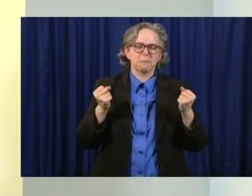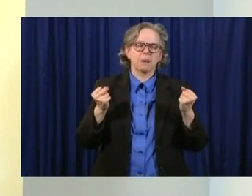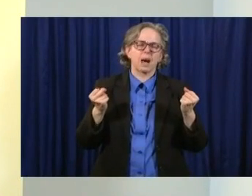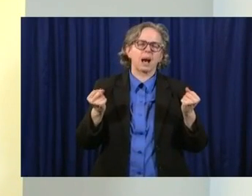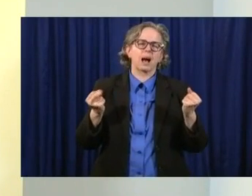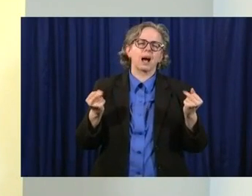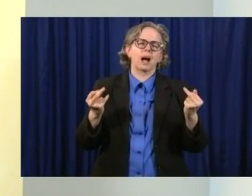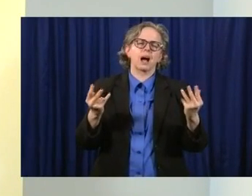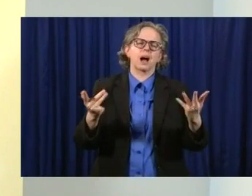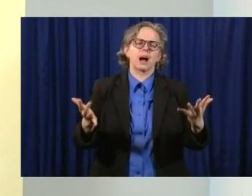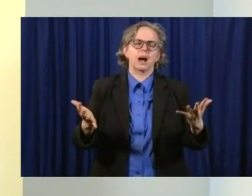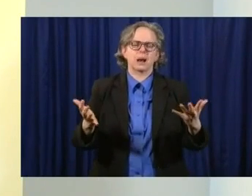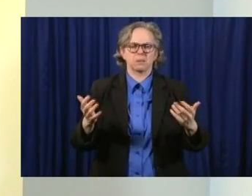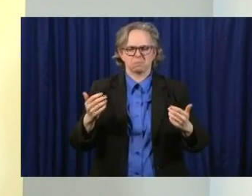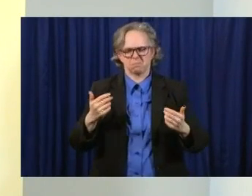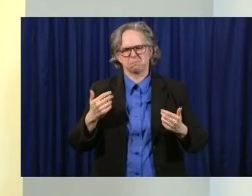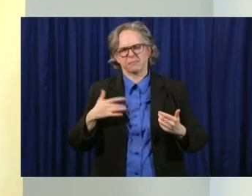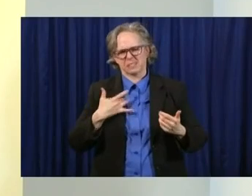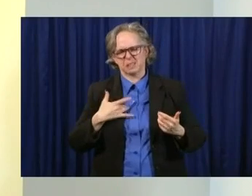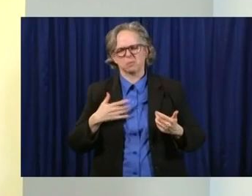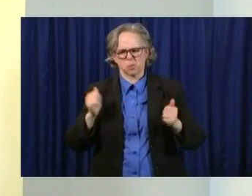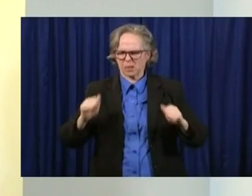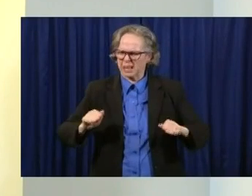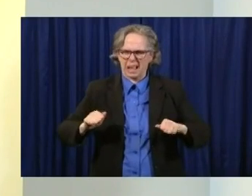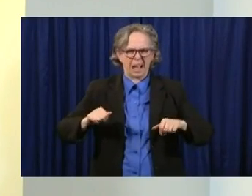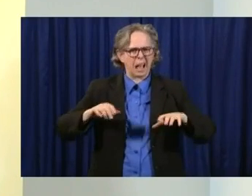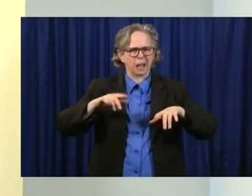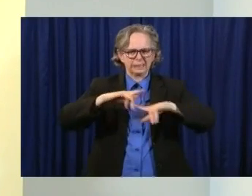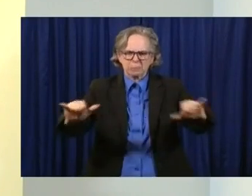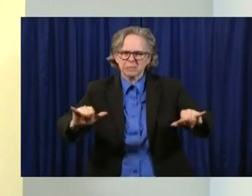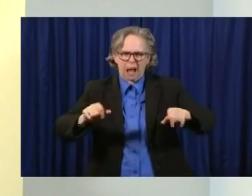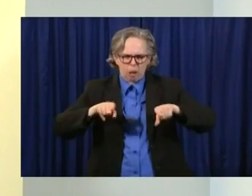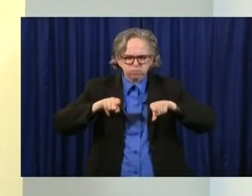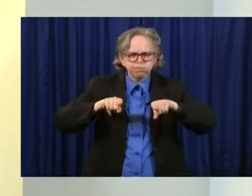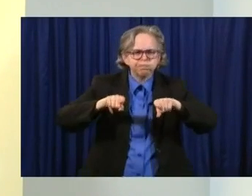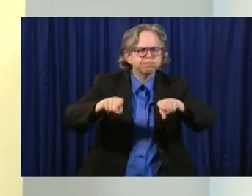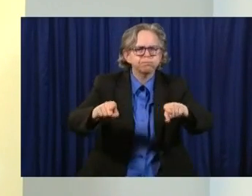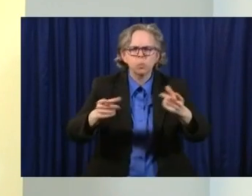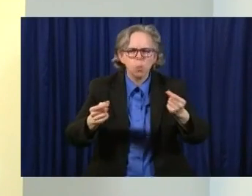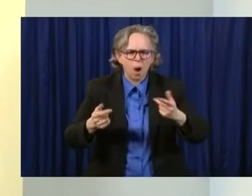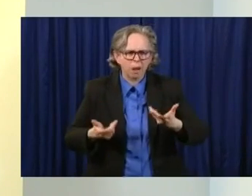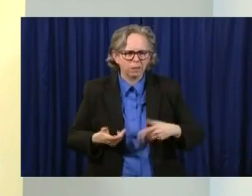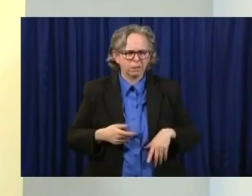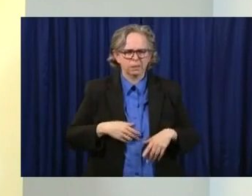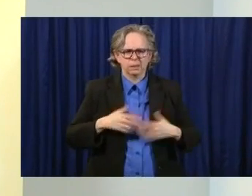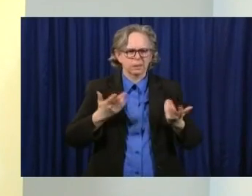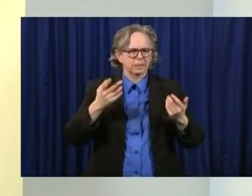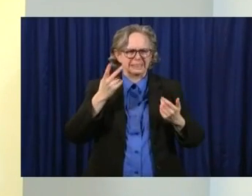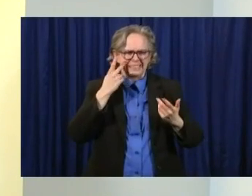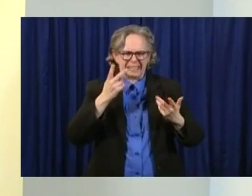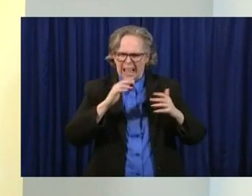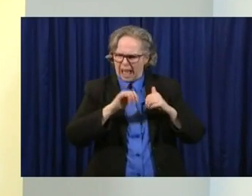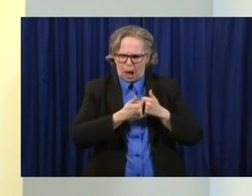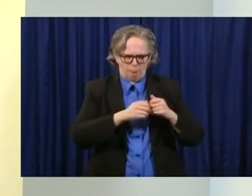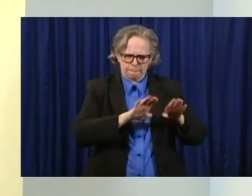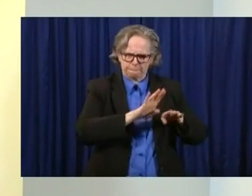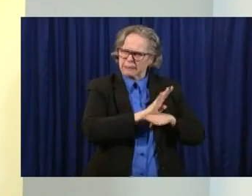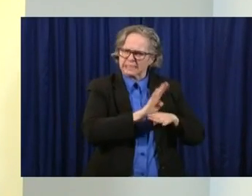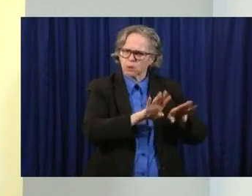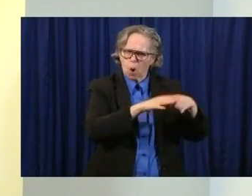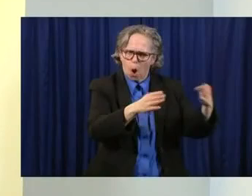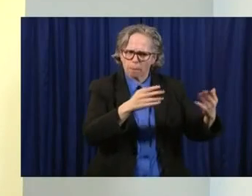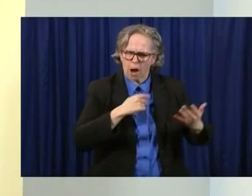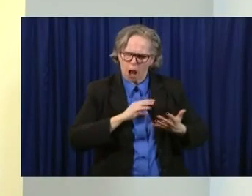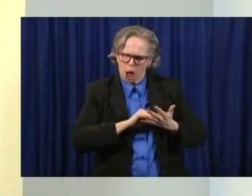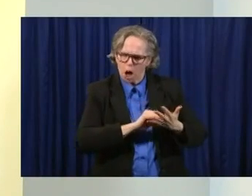at once. We've learned how to open up aspects of our economy and also make sure people are doing so as safe as